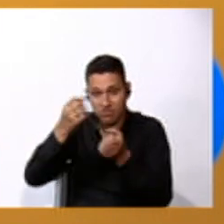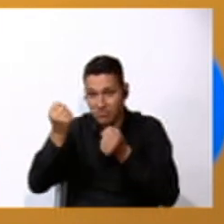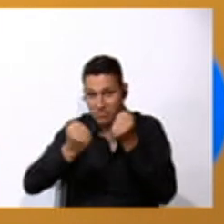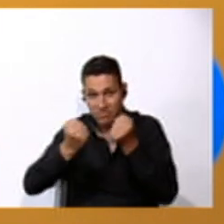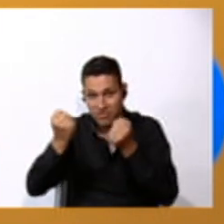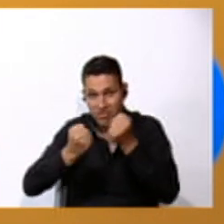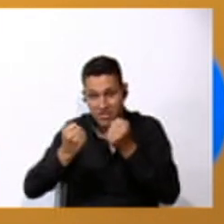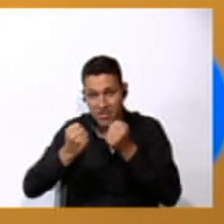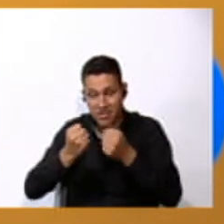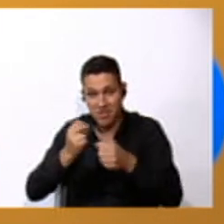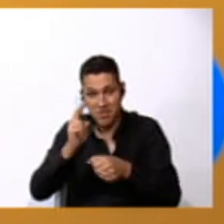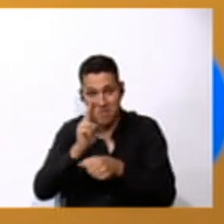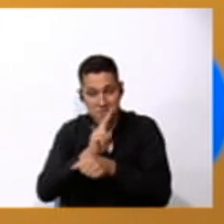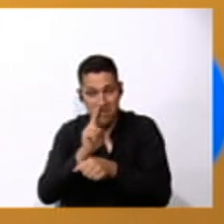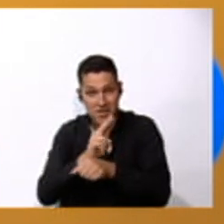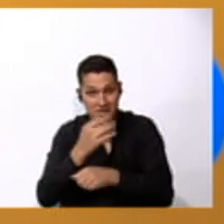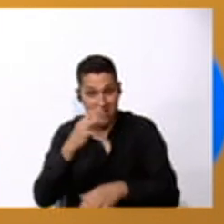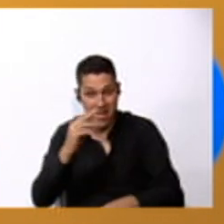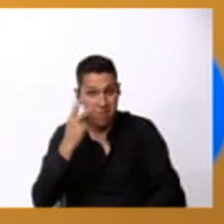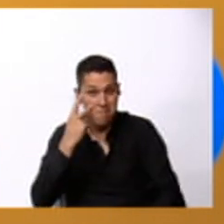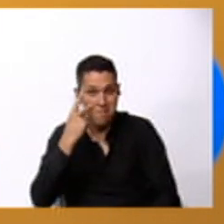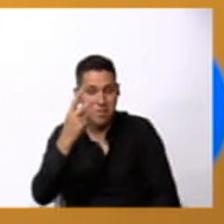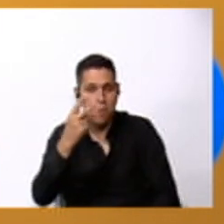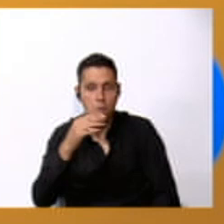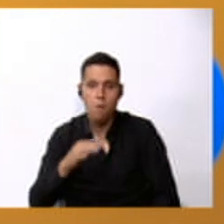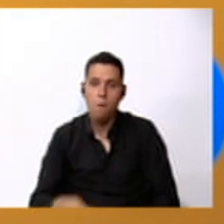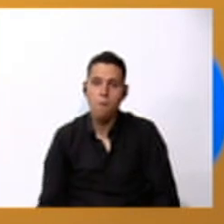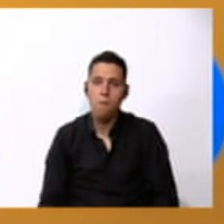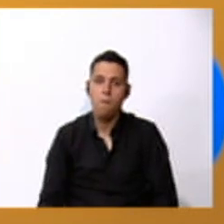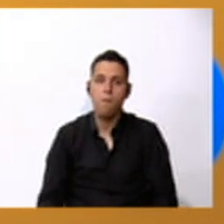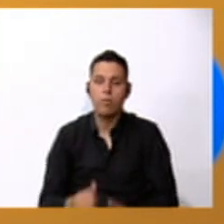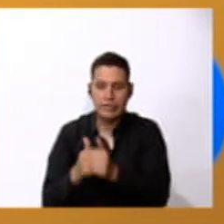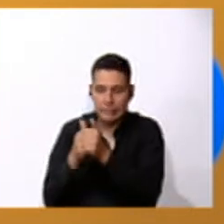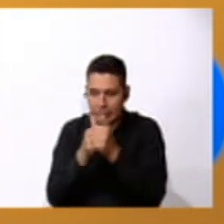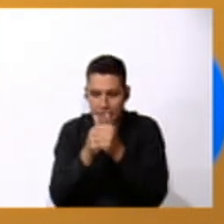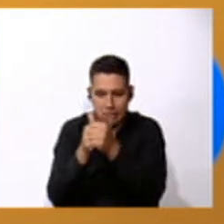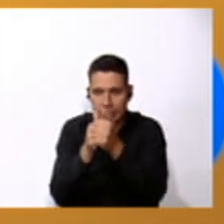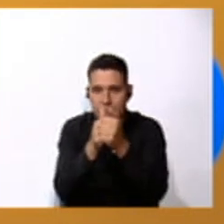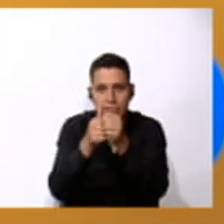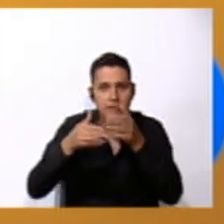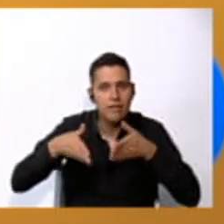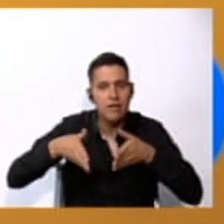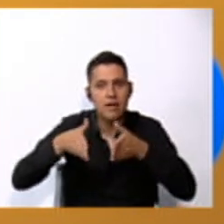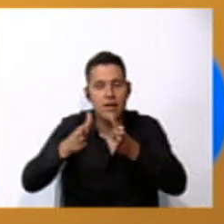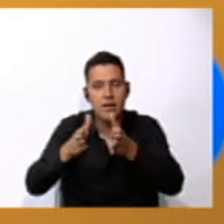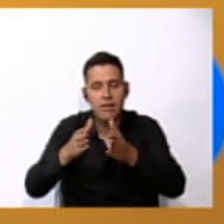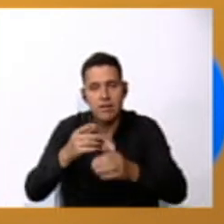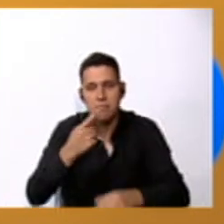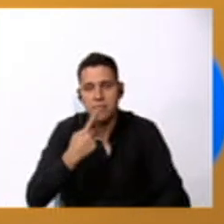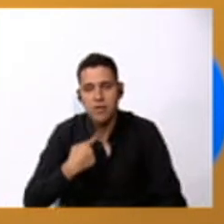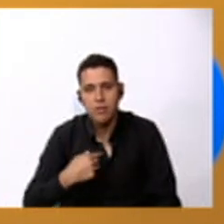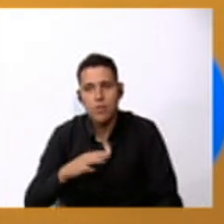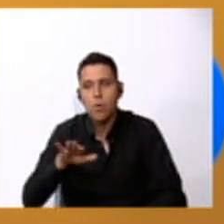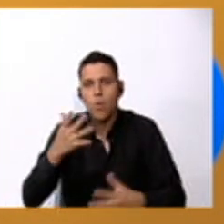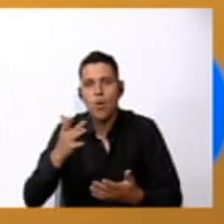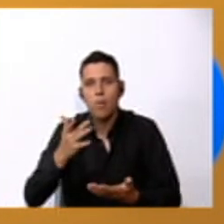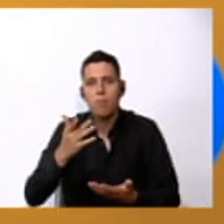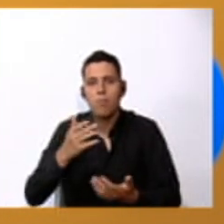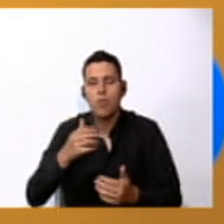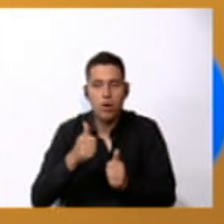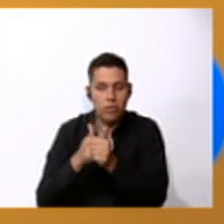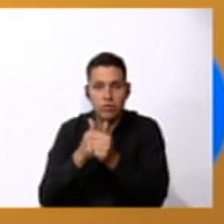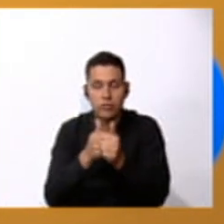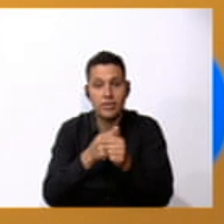you just follow the GPS and you get solo seguir el